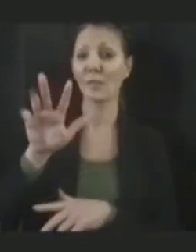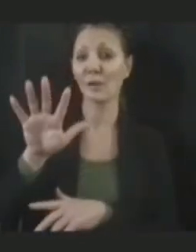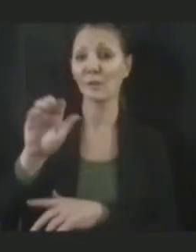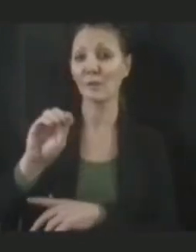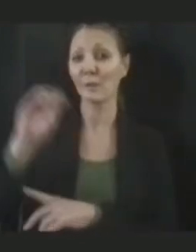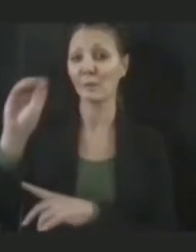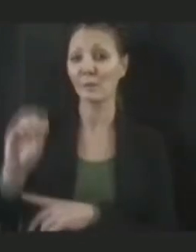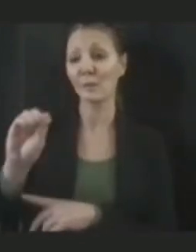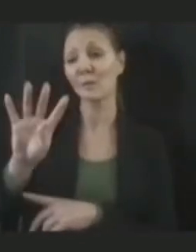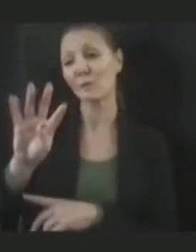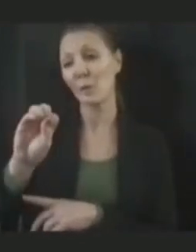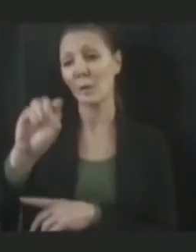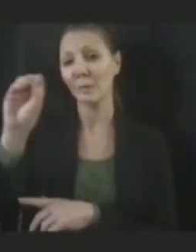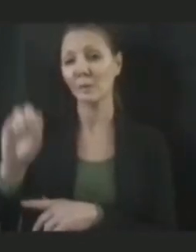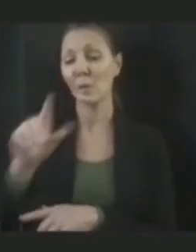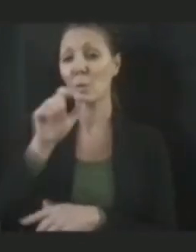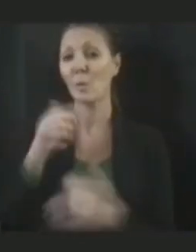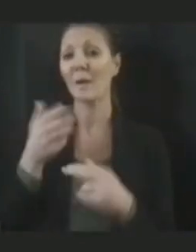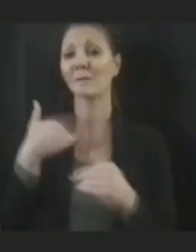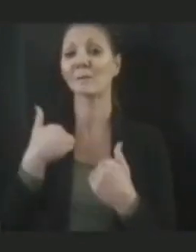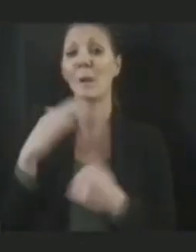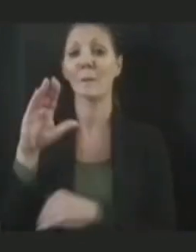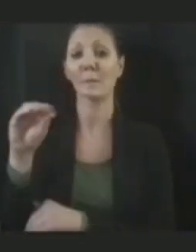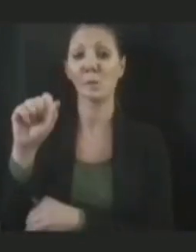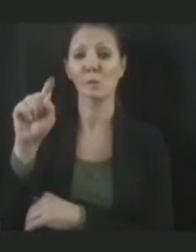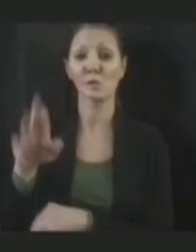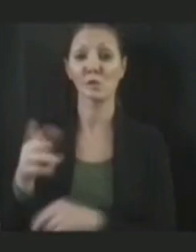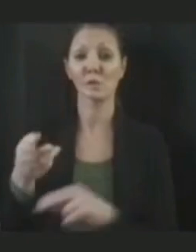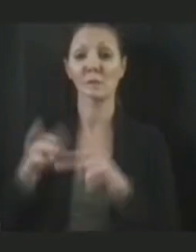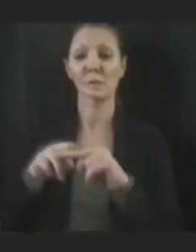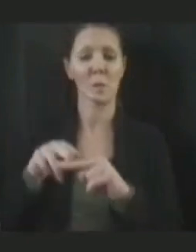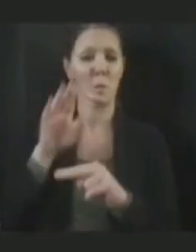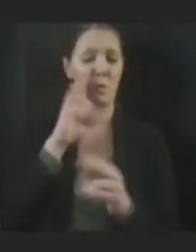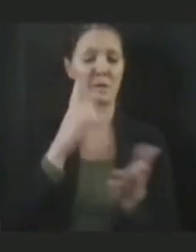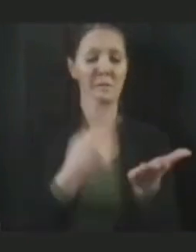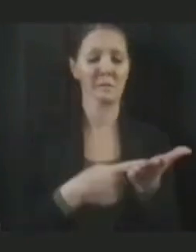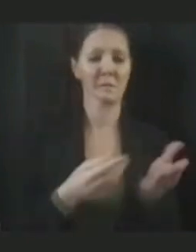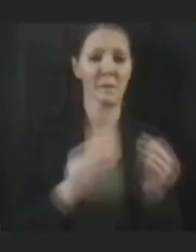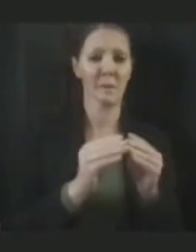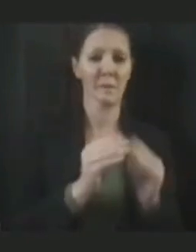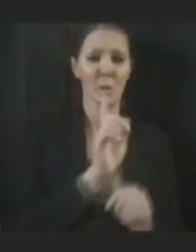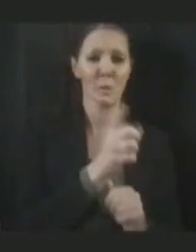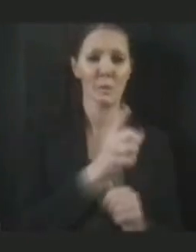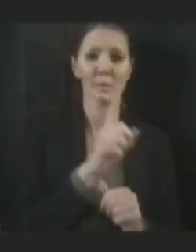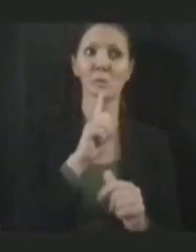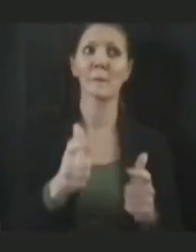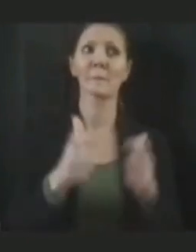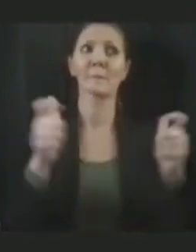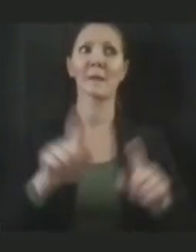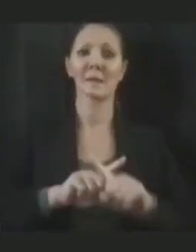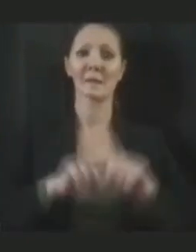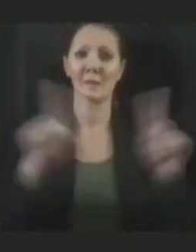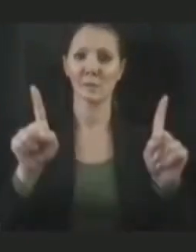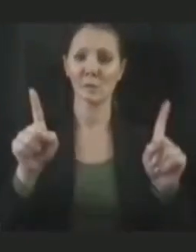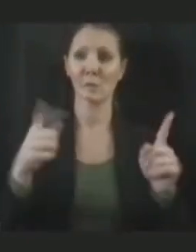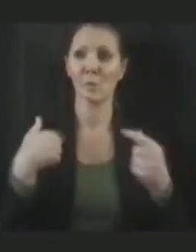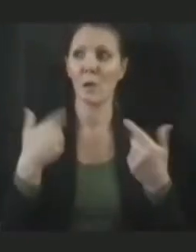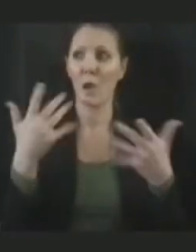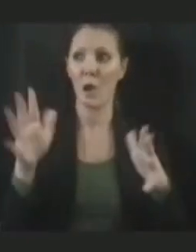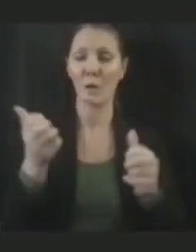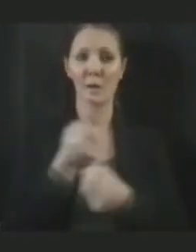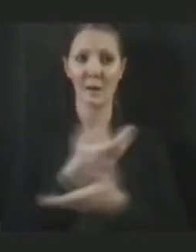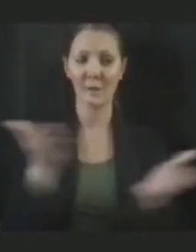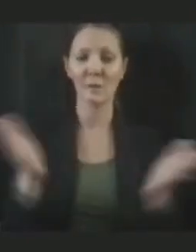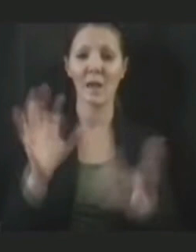booster. We're going to talk about that in a minute, what a difference that could make. And we've handed out millions of N95 masks, the most